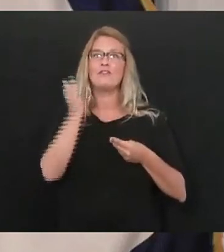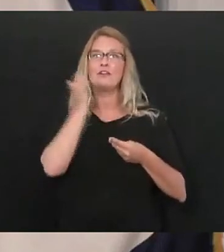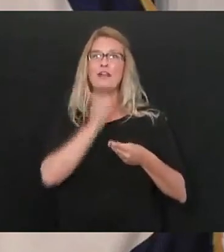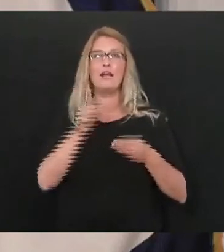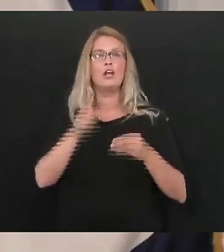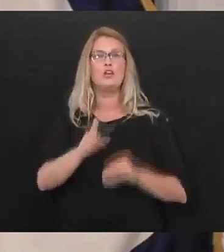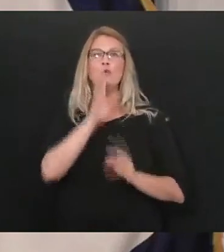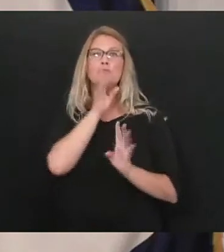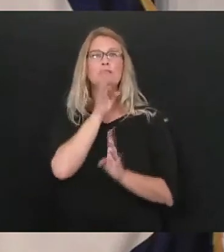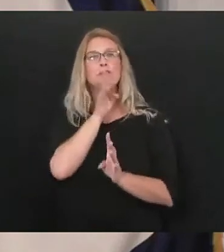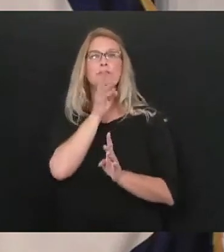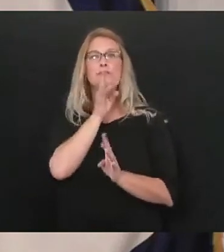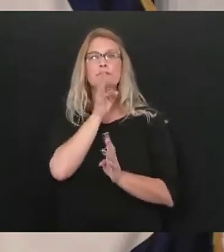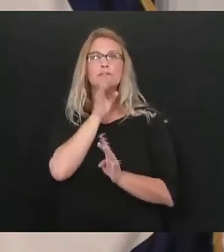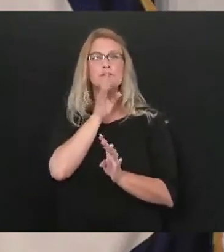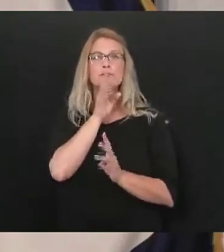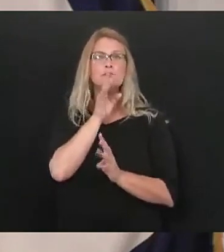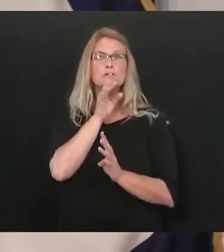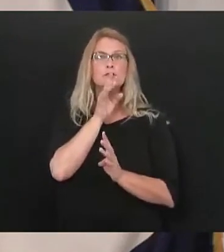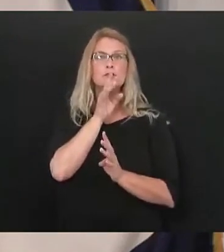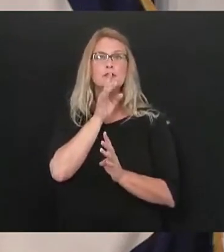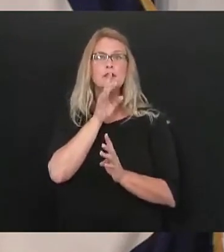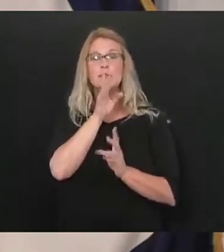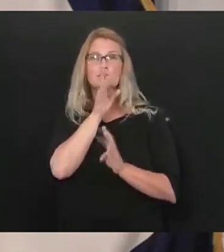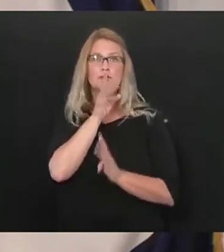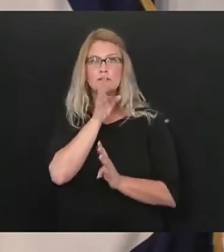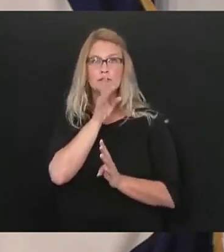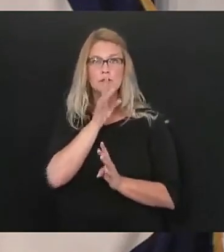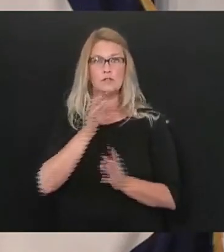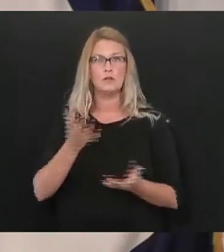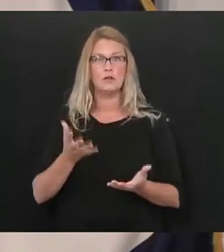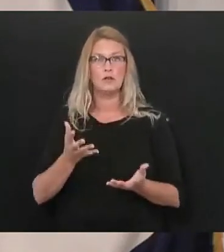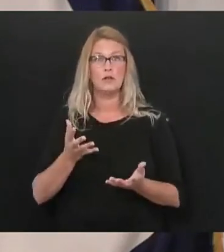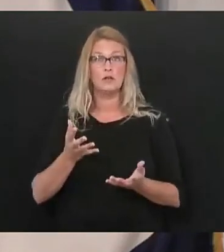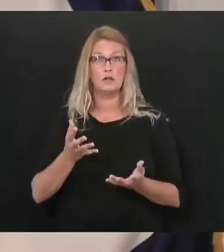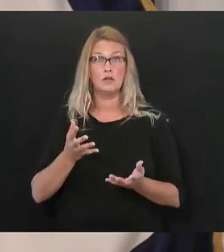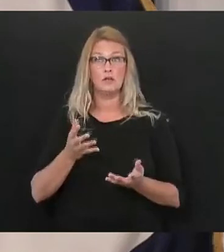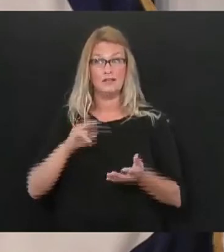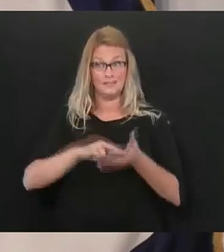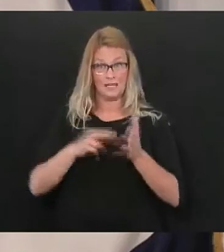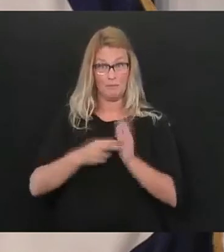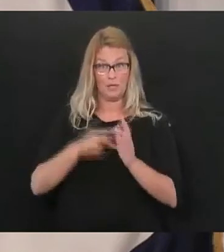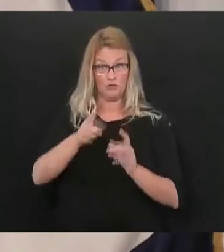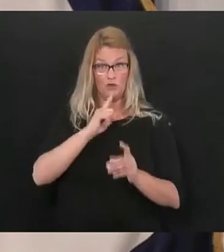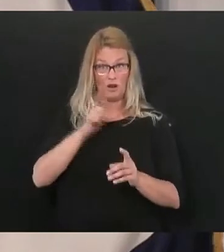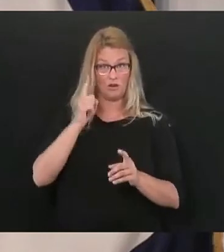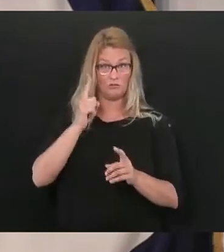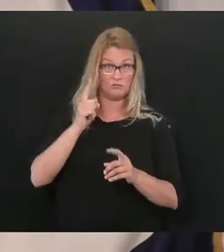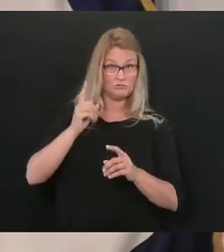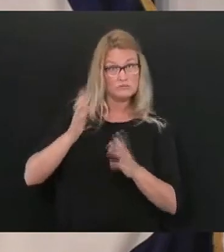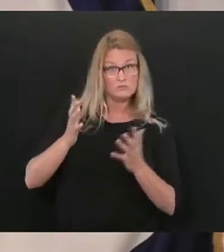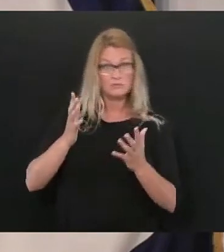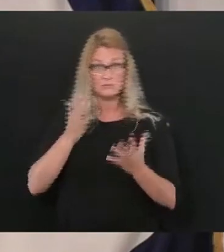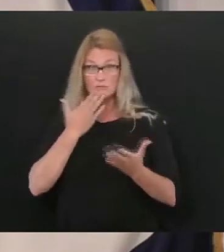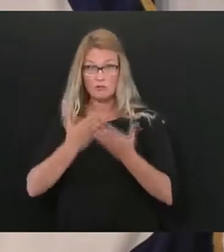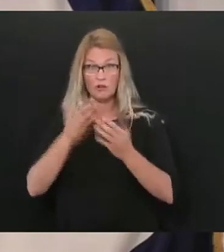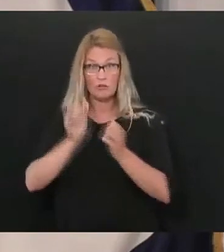just letting them go and you're just letting them go and letting them go are you on your game I don't think so